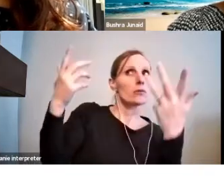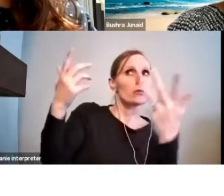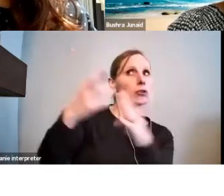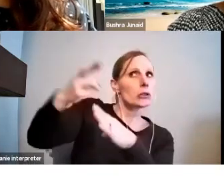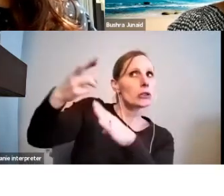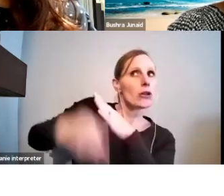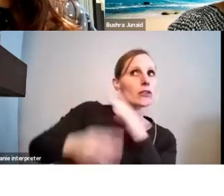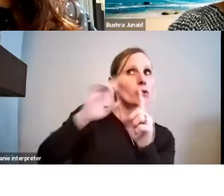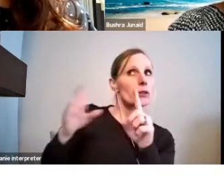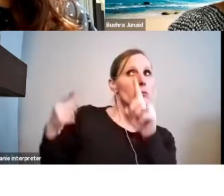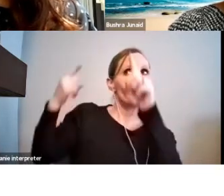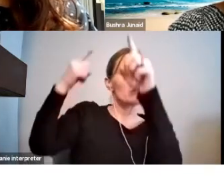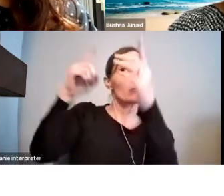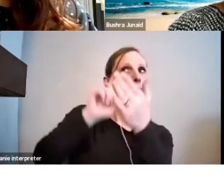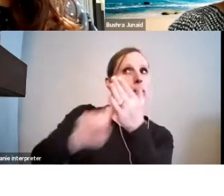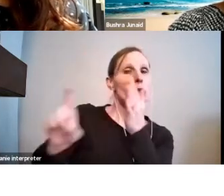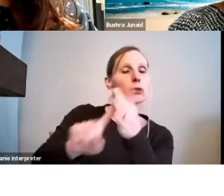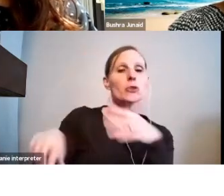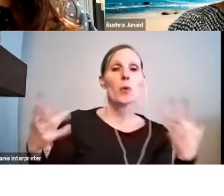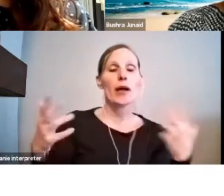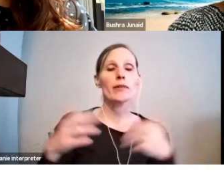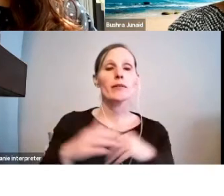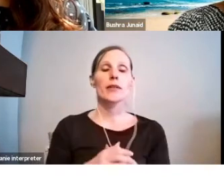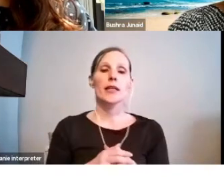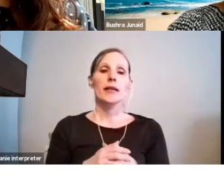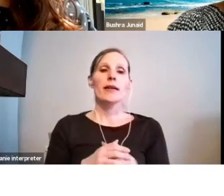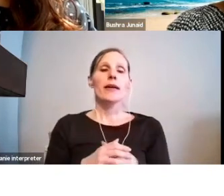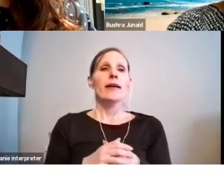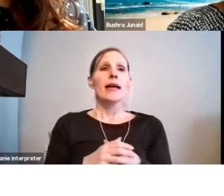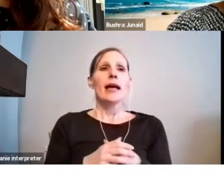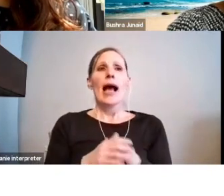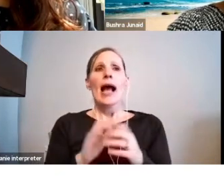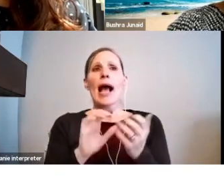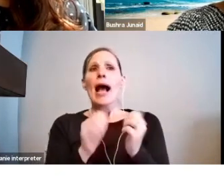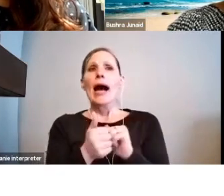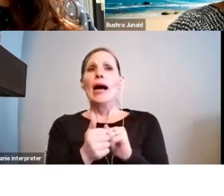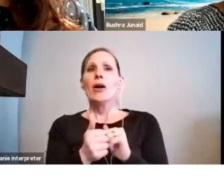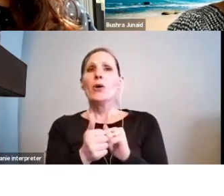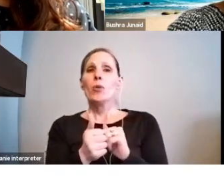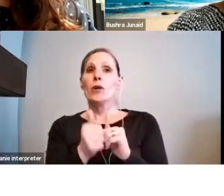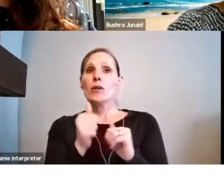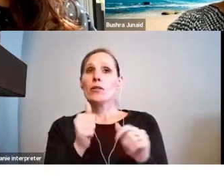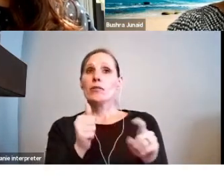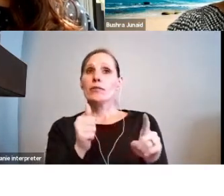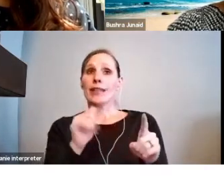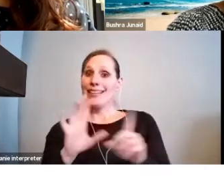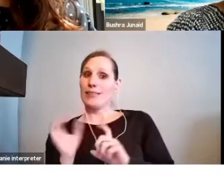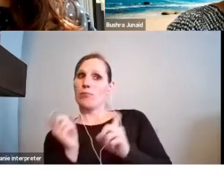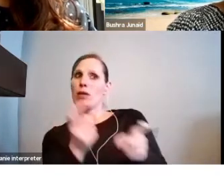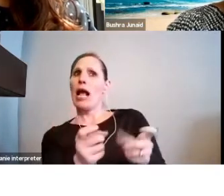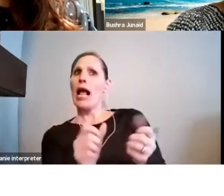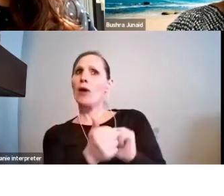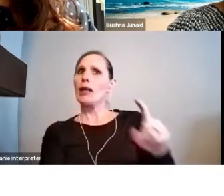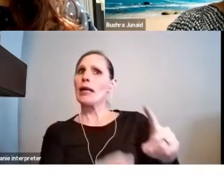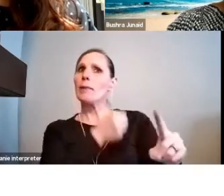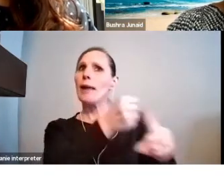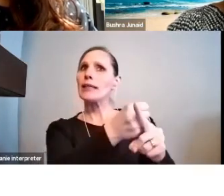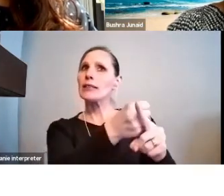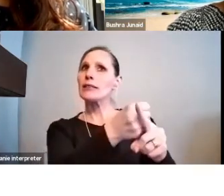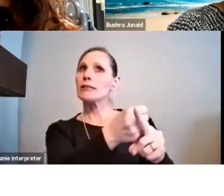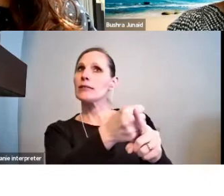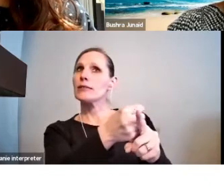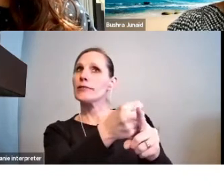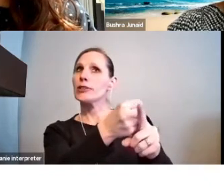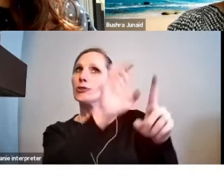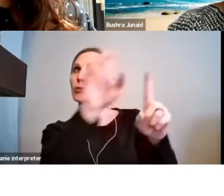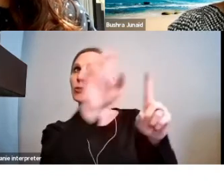How is this project going to lead you to the next stage of your career or help you achieve the short or long-term learning or other objectives